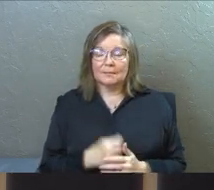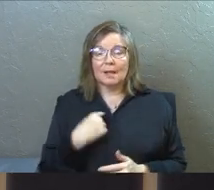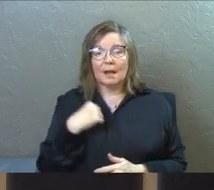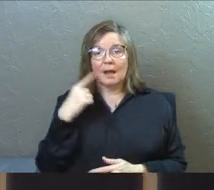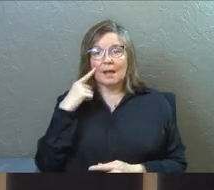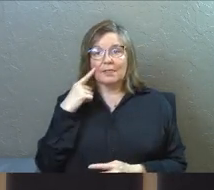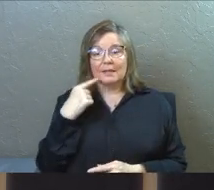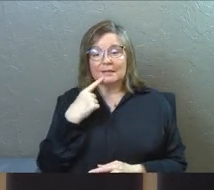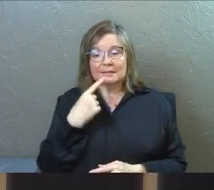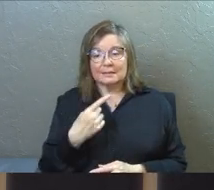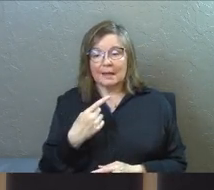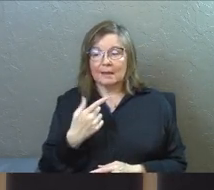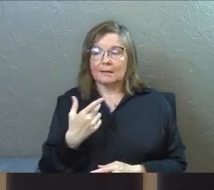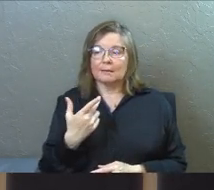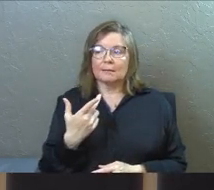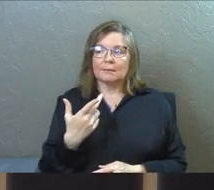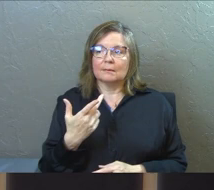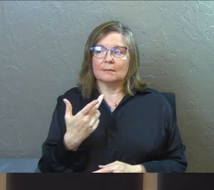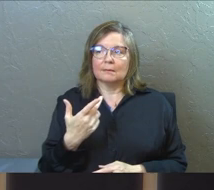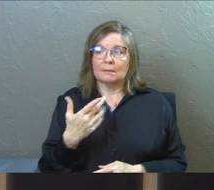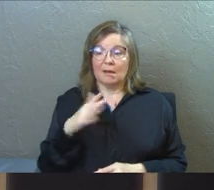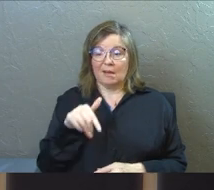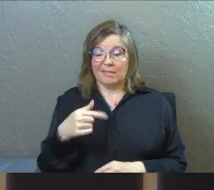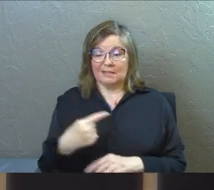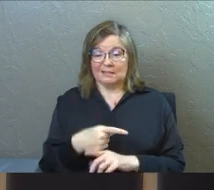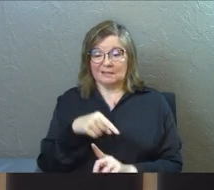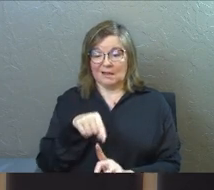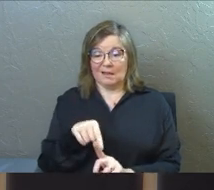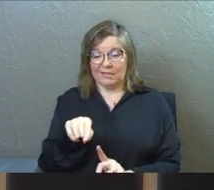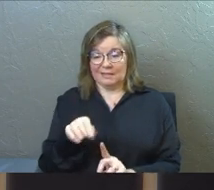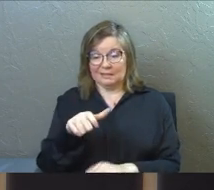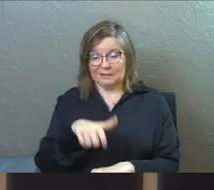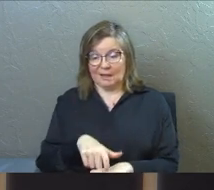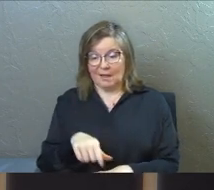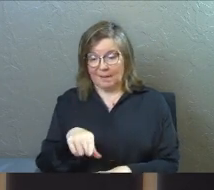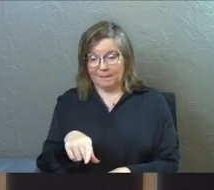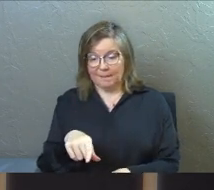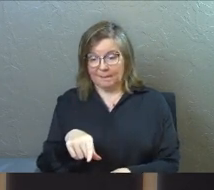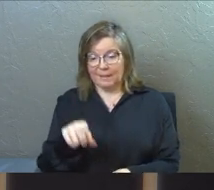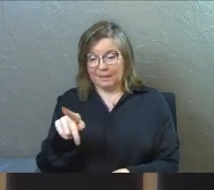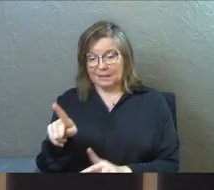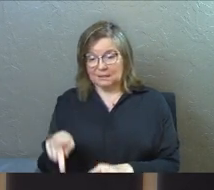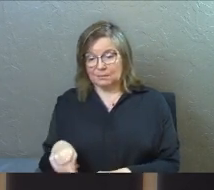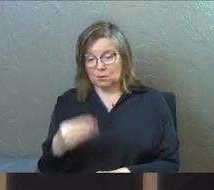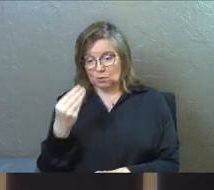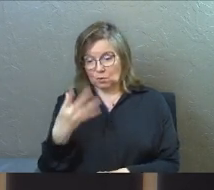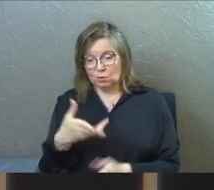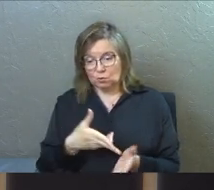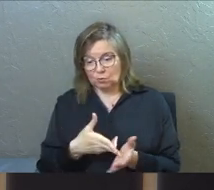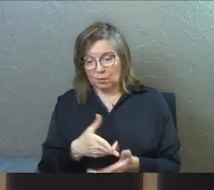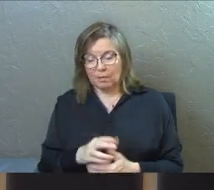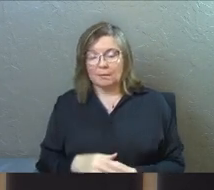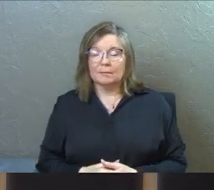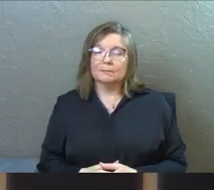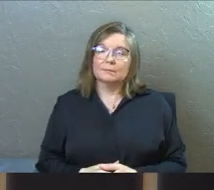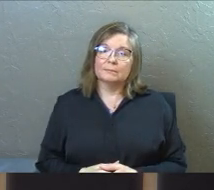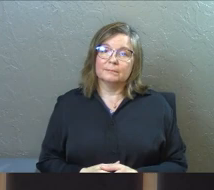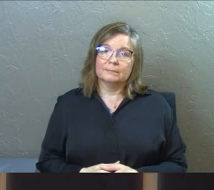I think he's saying things like, on this day, at this time, this person told you the truth.